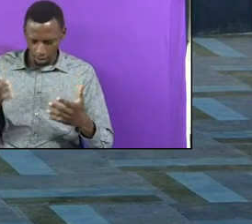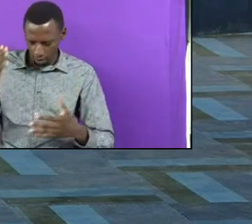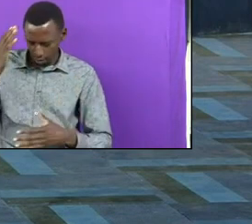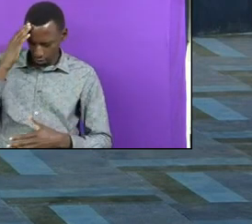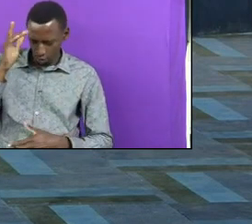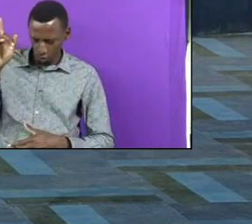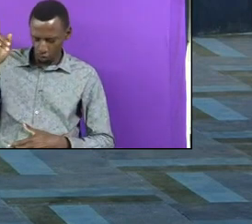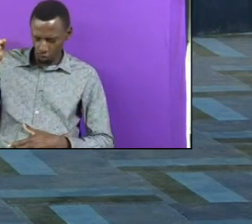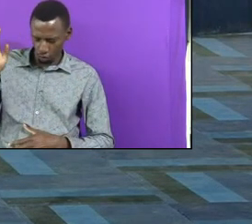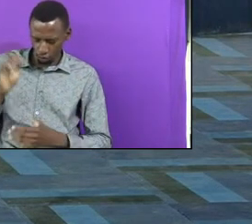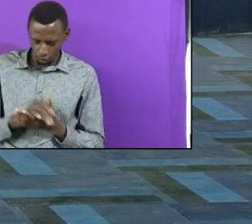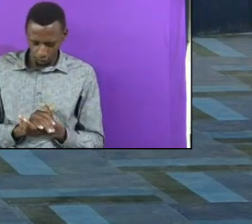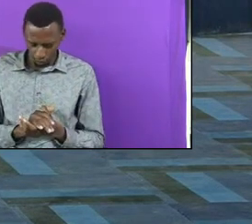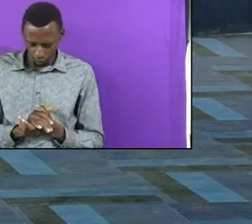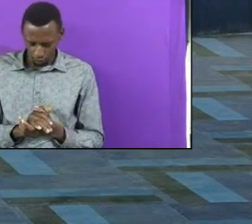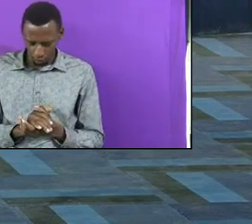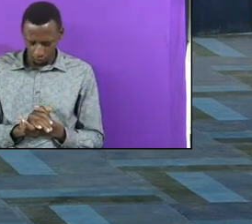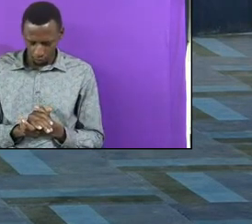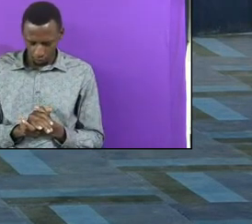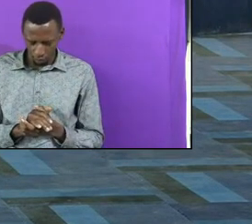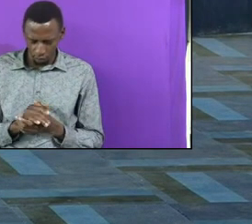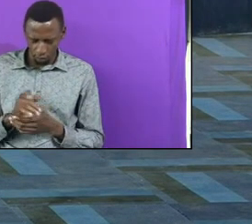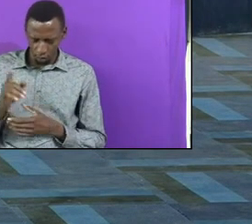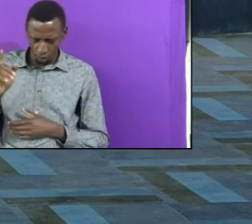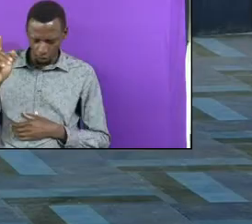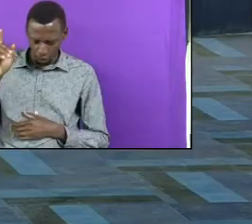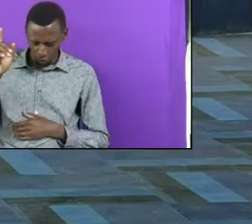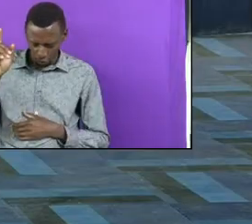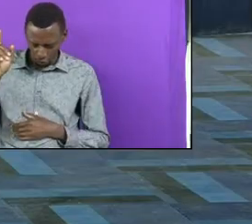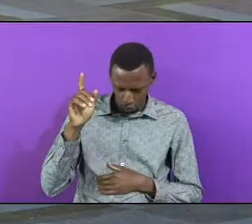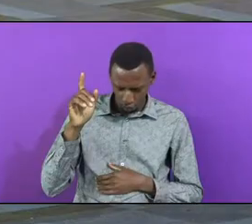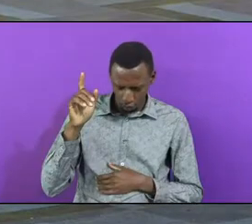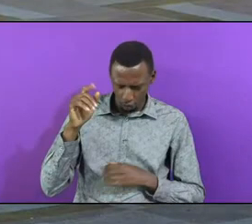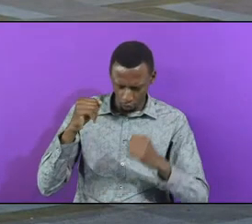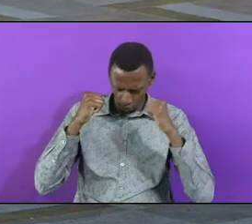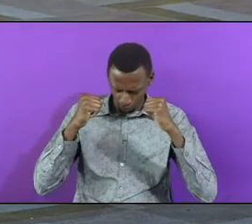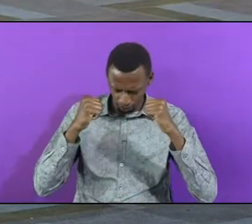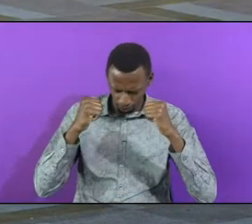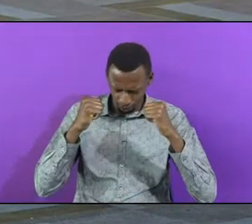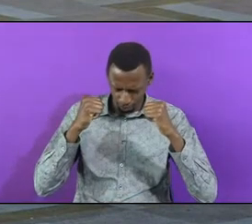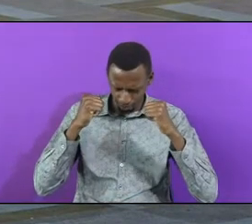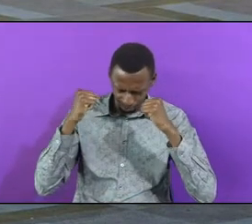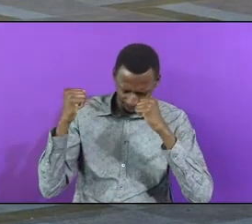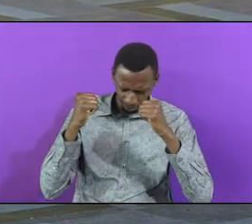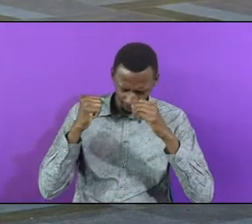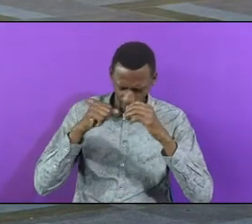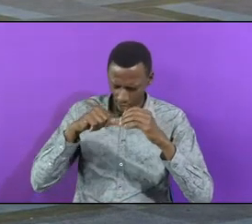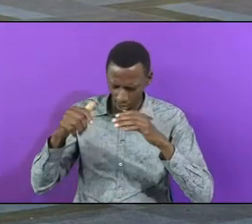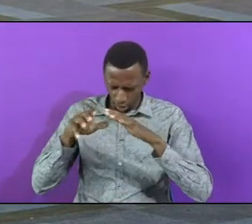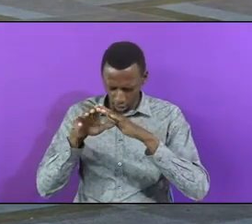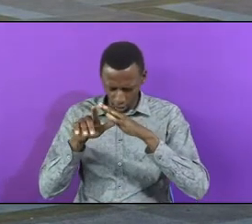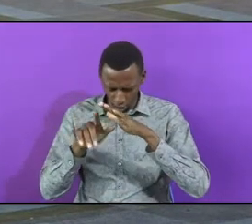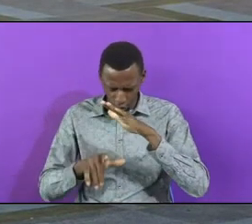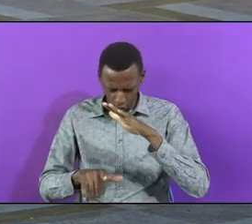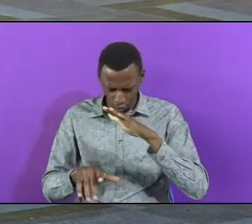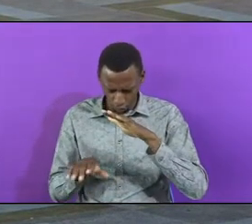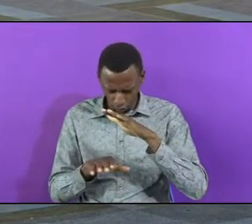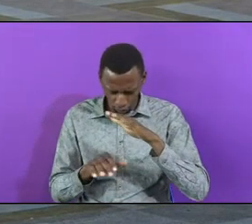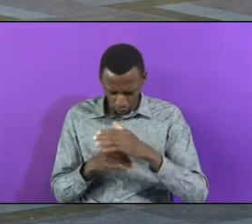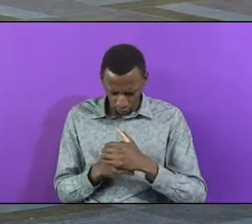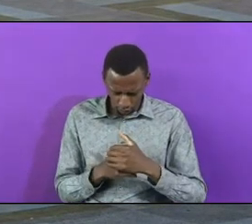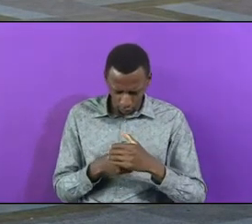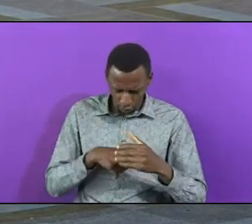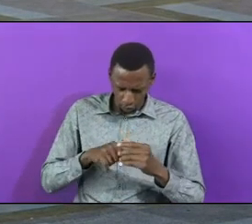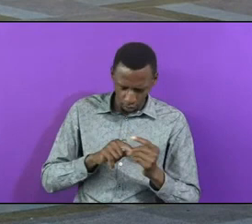The ecclesiastical being To whom every other power is subordinate We come before your holy presence